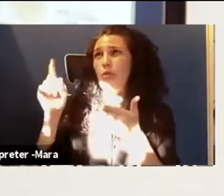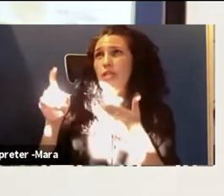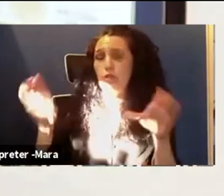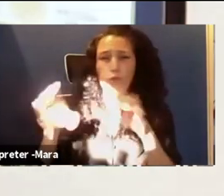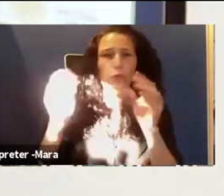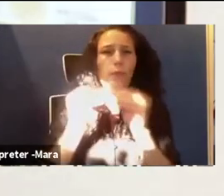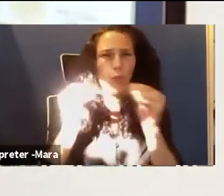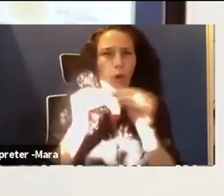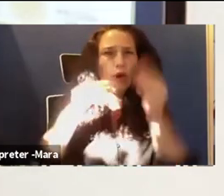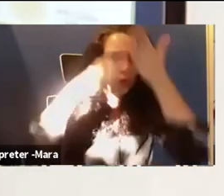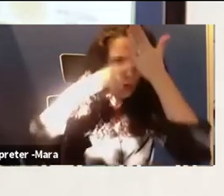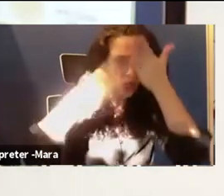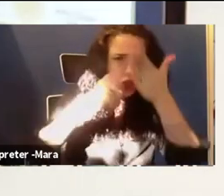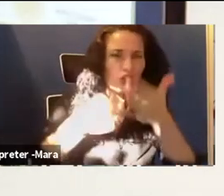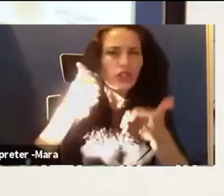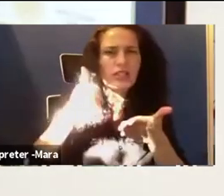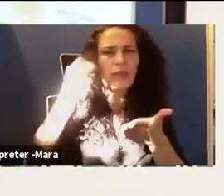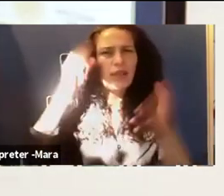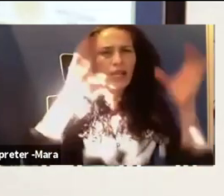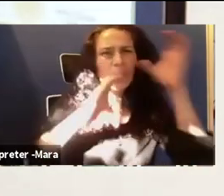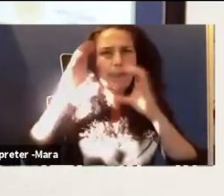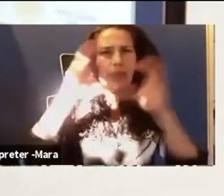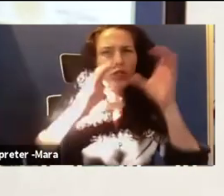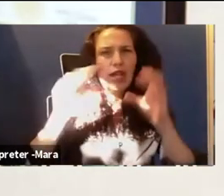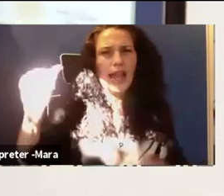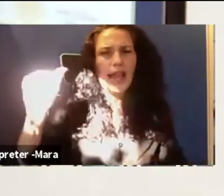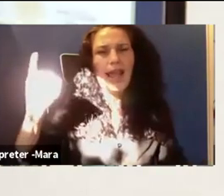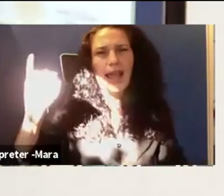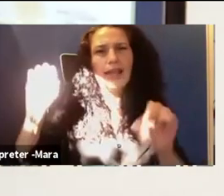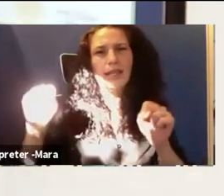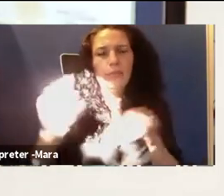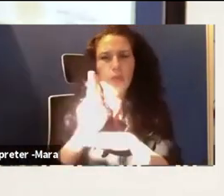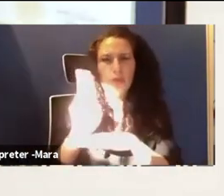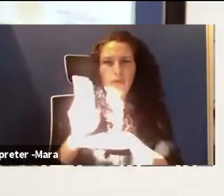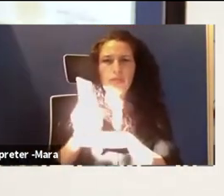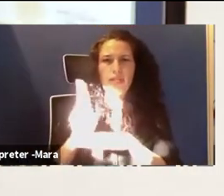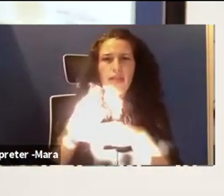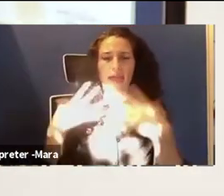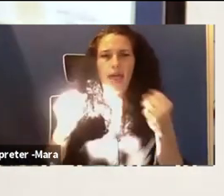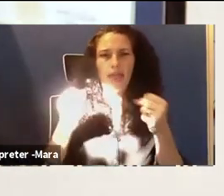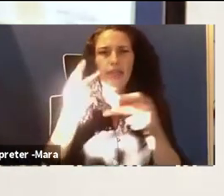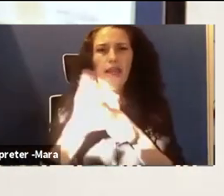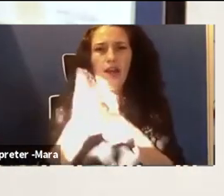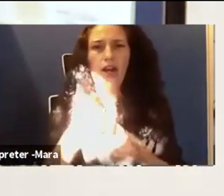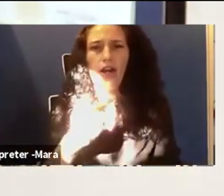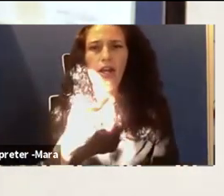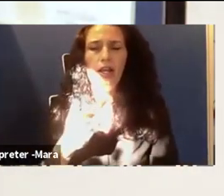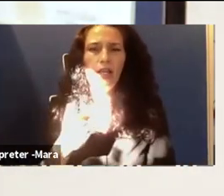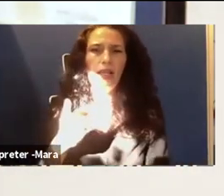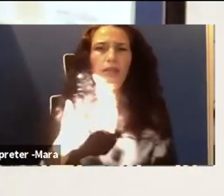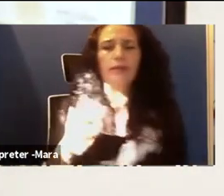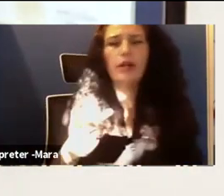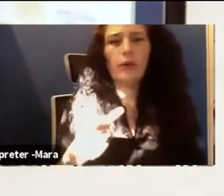to find out. But I think chemistry and AI probably can be used in the healthcare industry with drugs and different things like that. But that